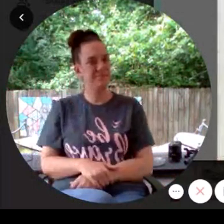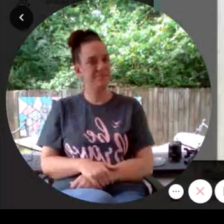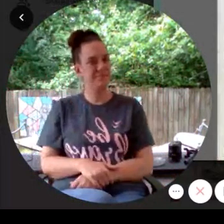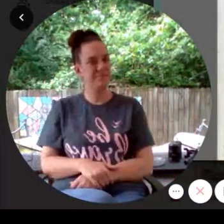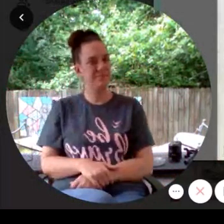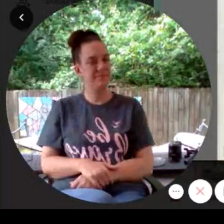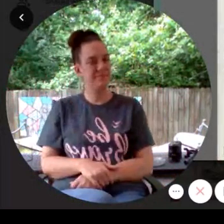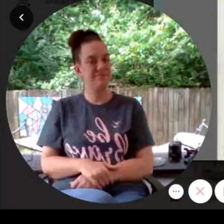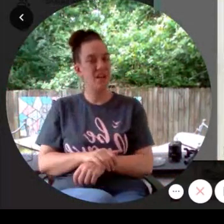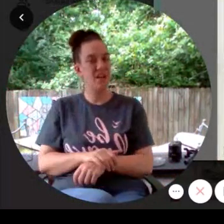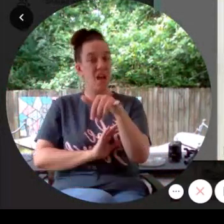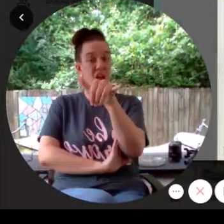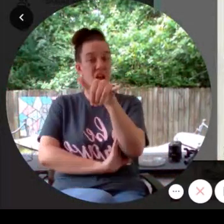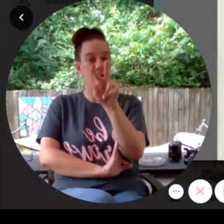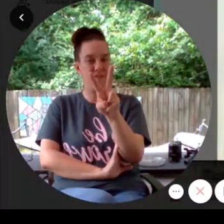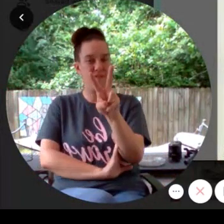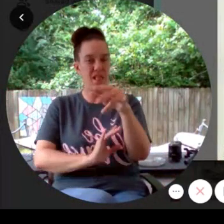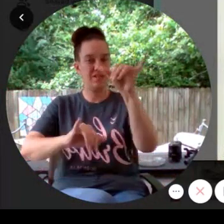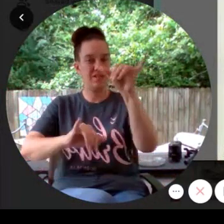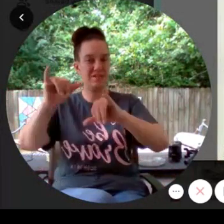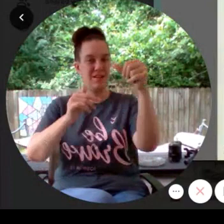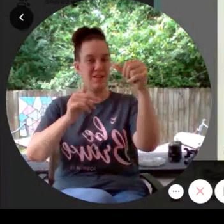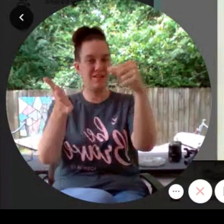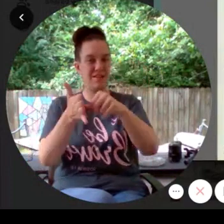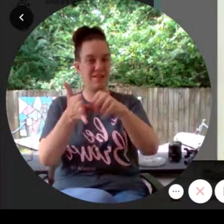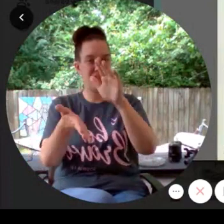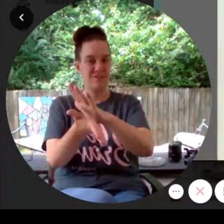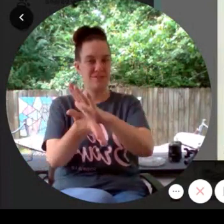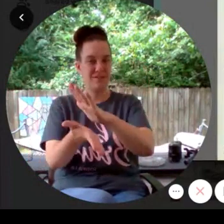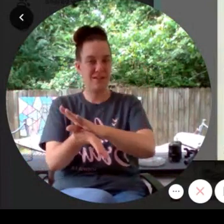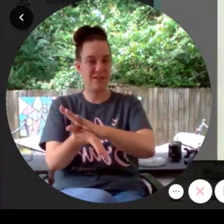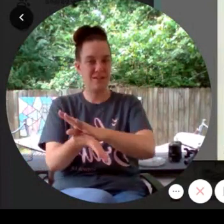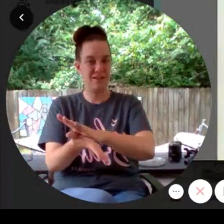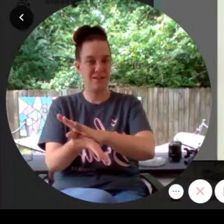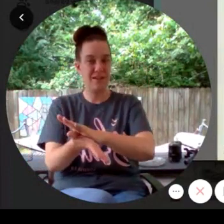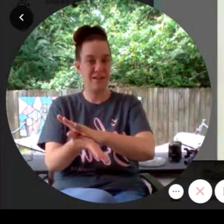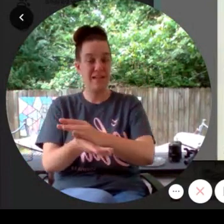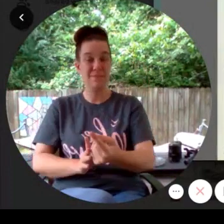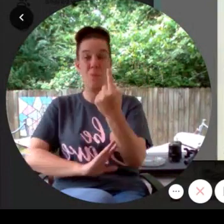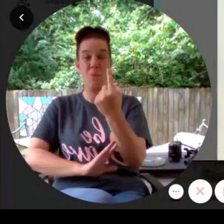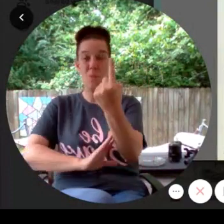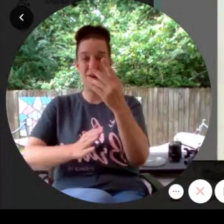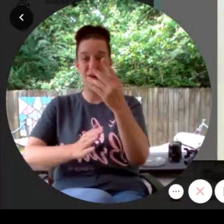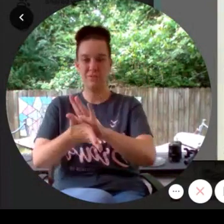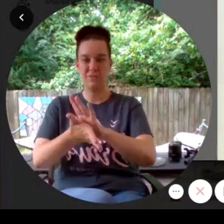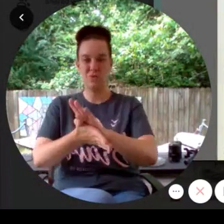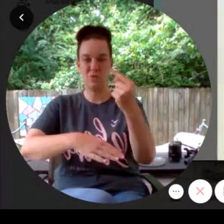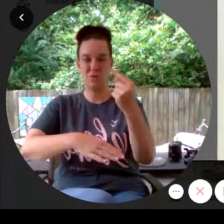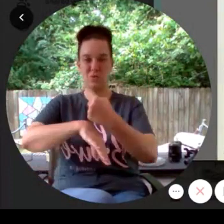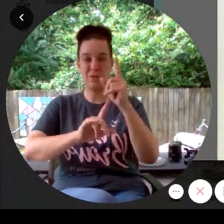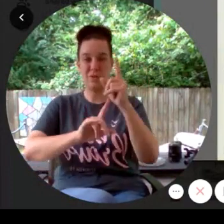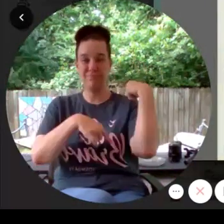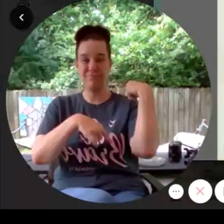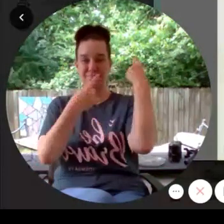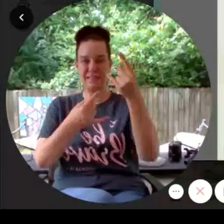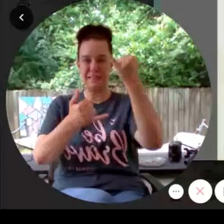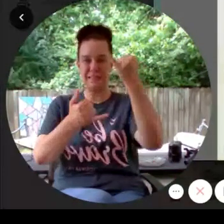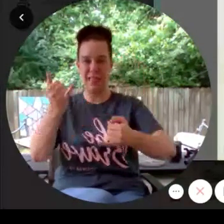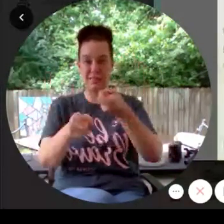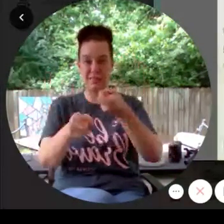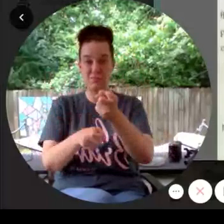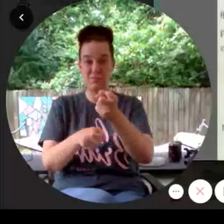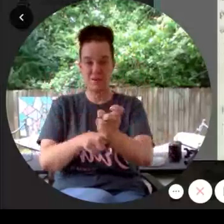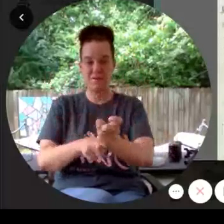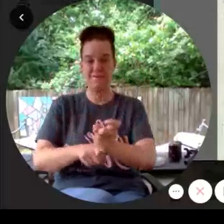Yanni Valley Science and Litters Academy. It has been one school day since our last